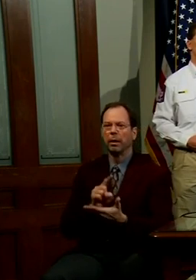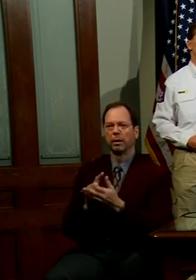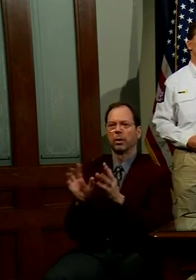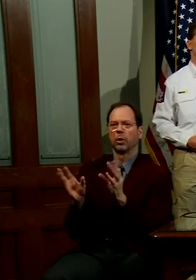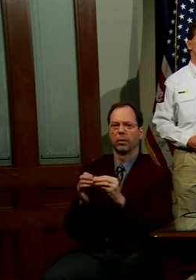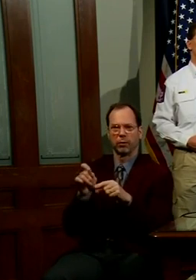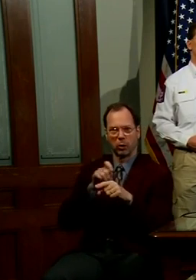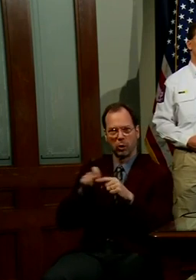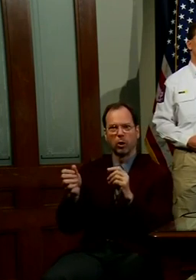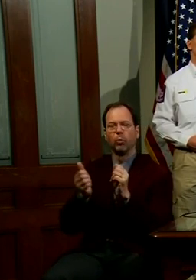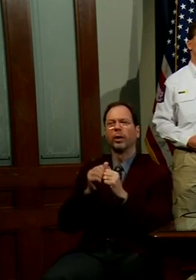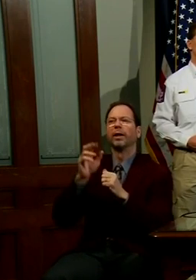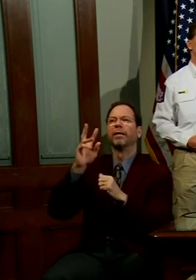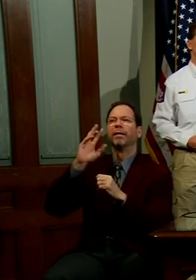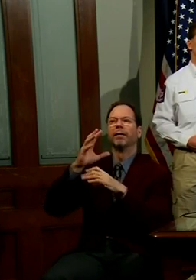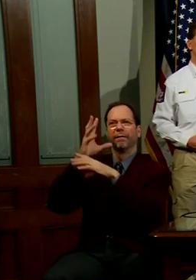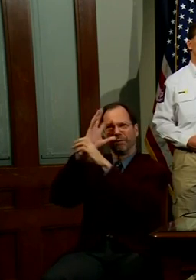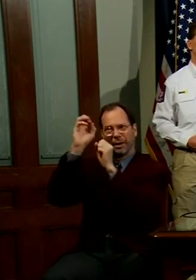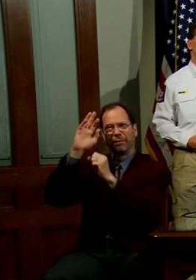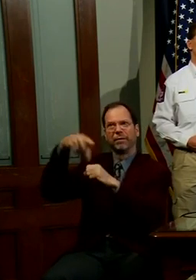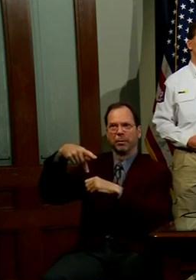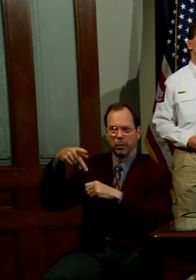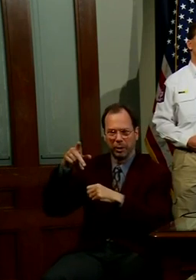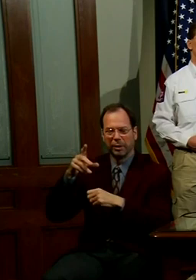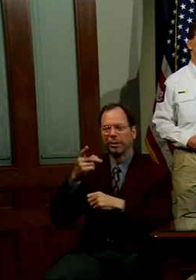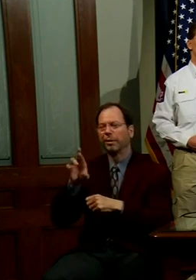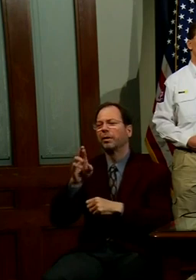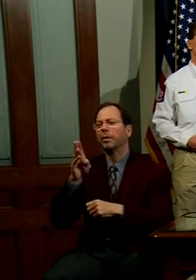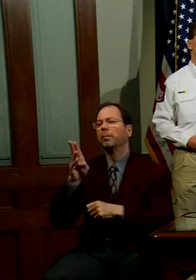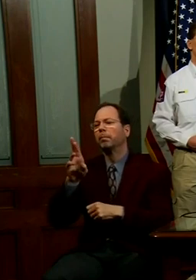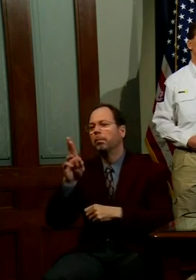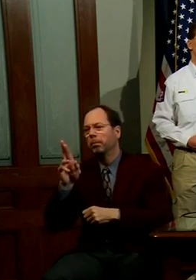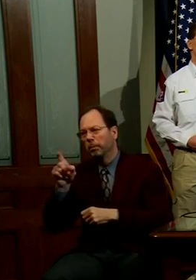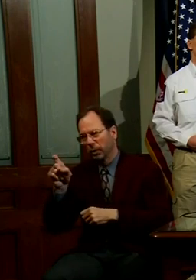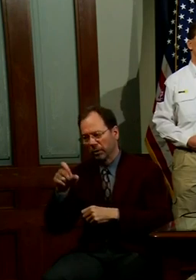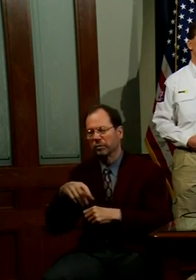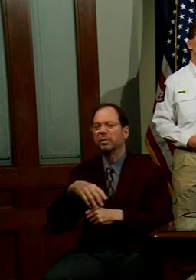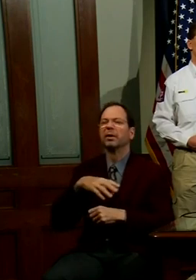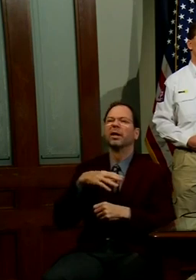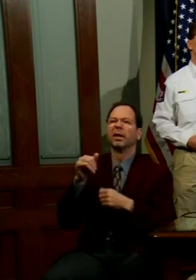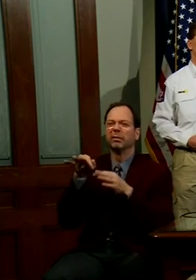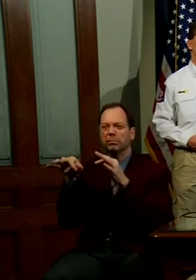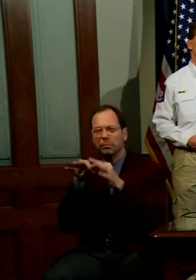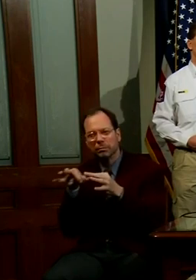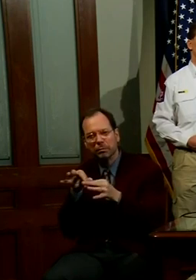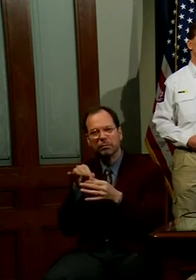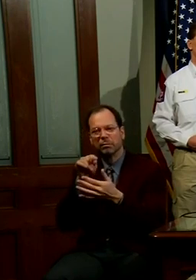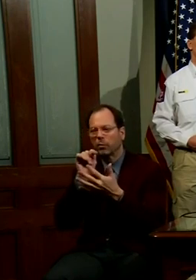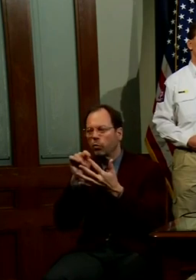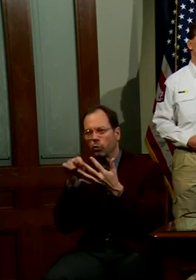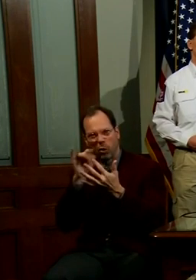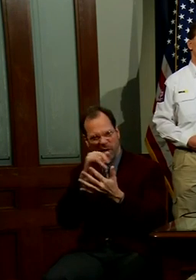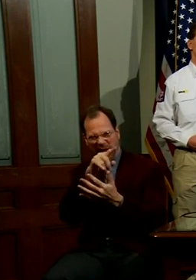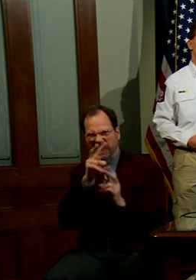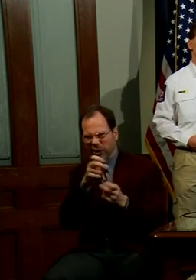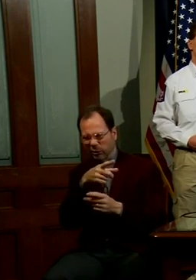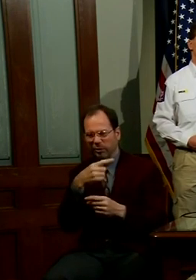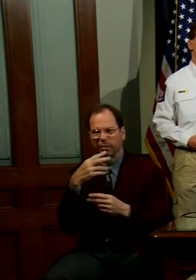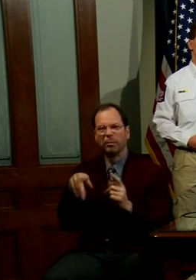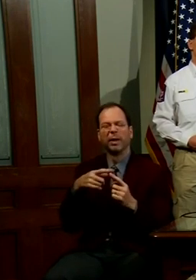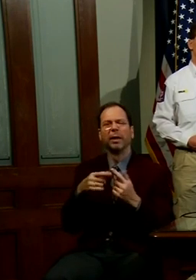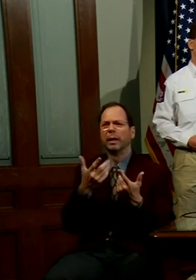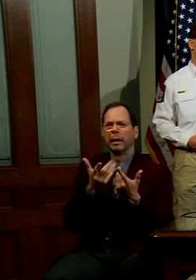call with the vice president, with Dr. Burks, going over the very issue that you were talking about, and that is the